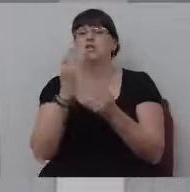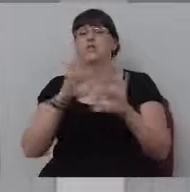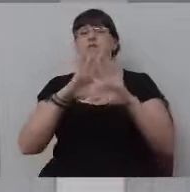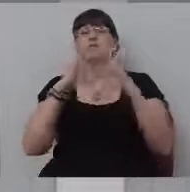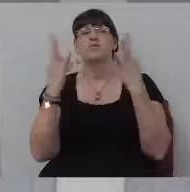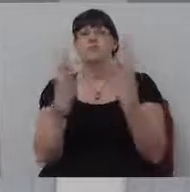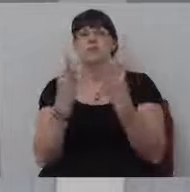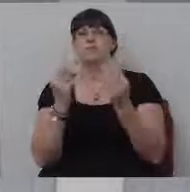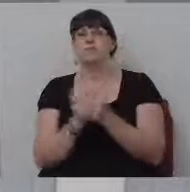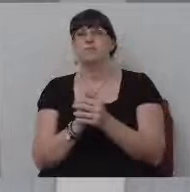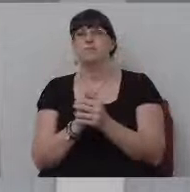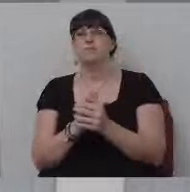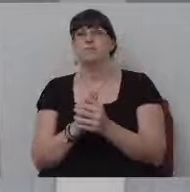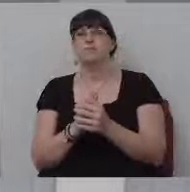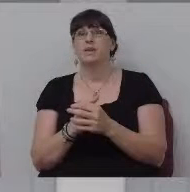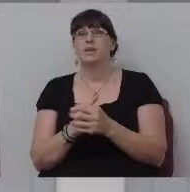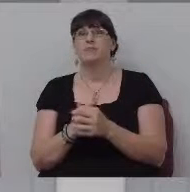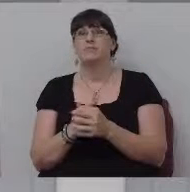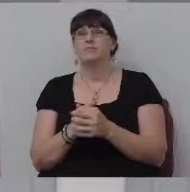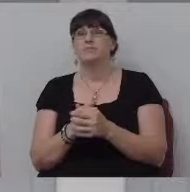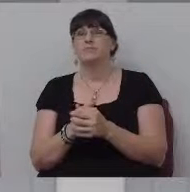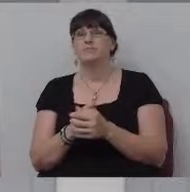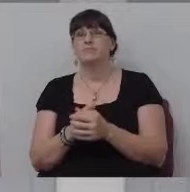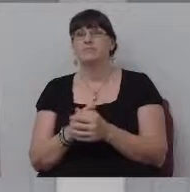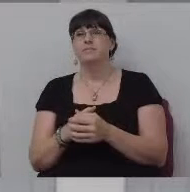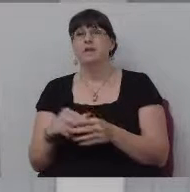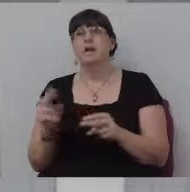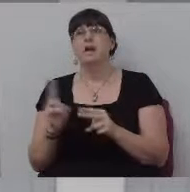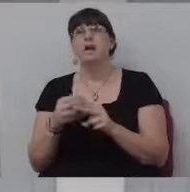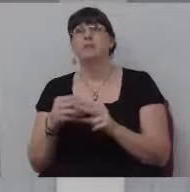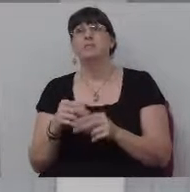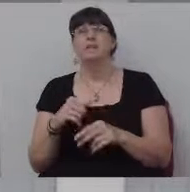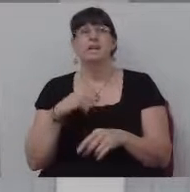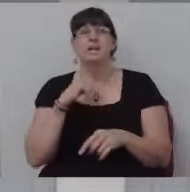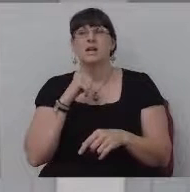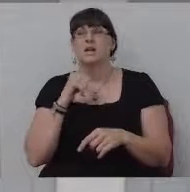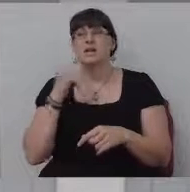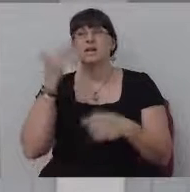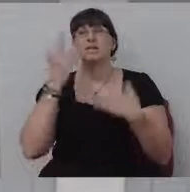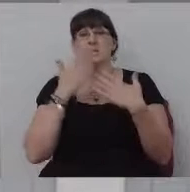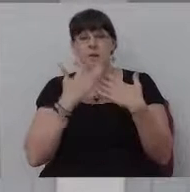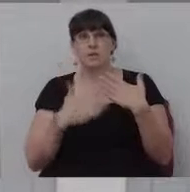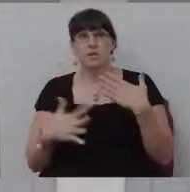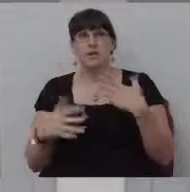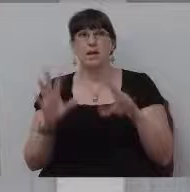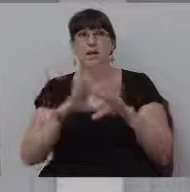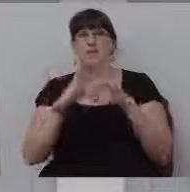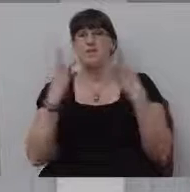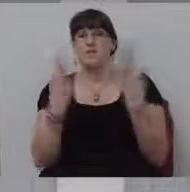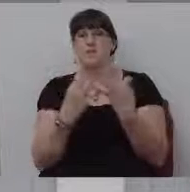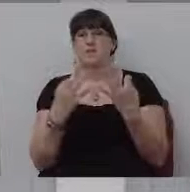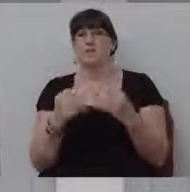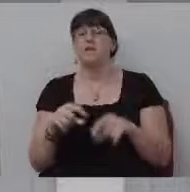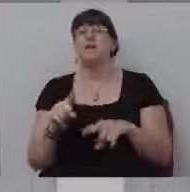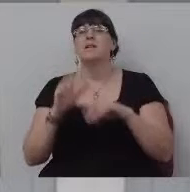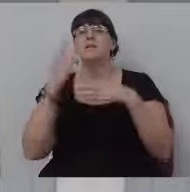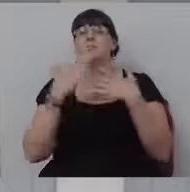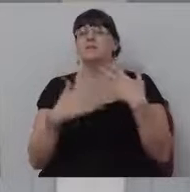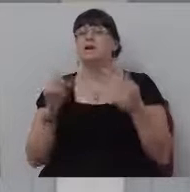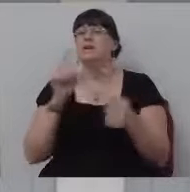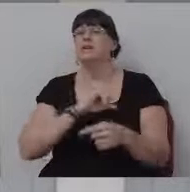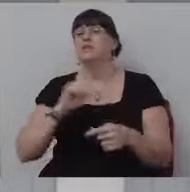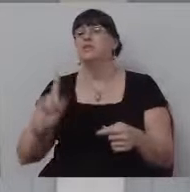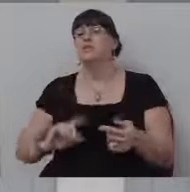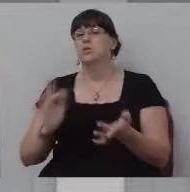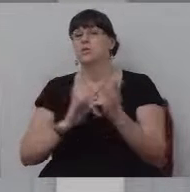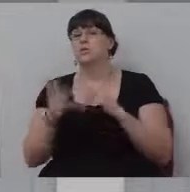a, you know, I mean, it's not a, it's not, I was going to almost say it's not a blood family, but it is. It's a, but the blood of the Lord Jesus Christ for brothers and sisters